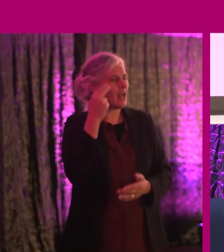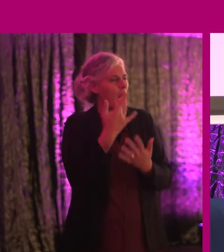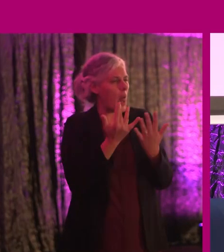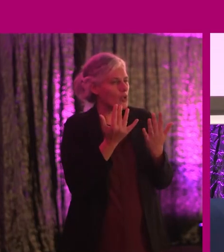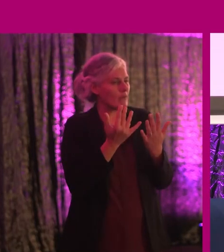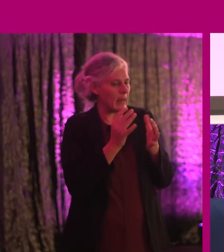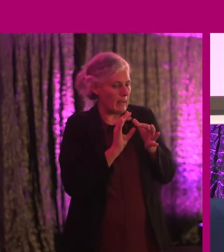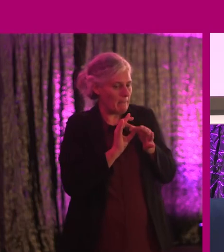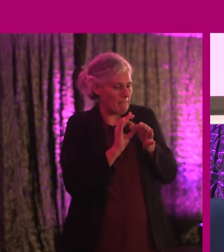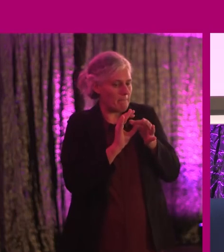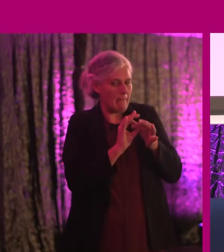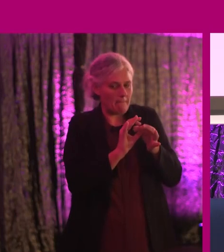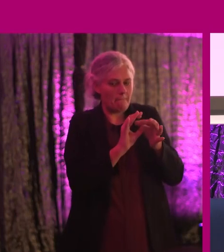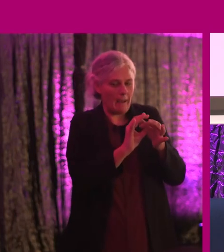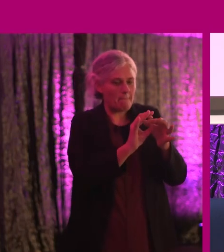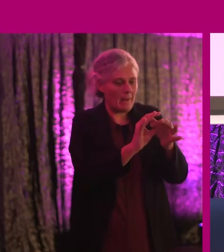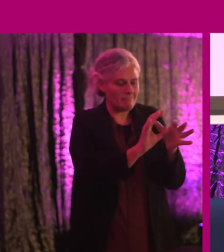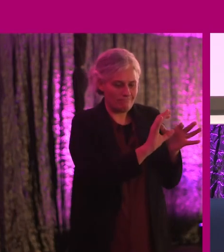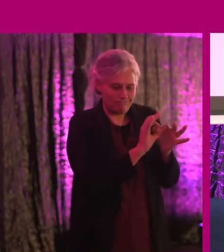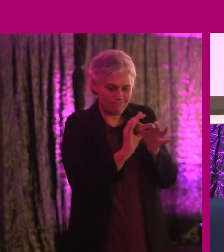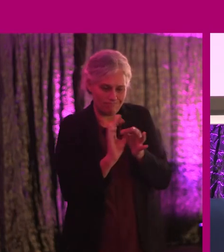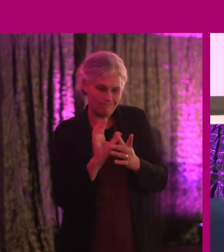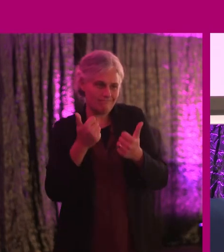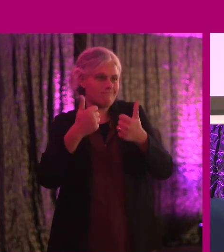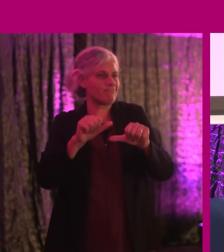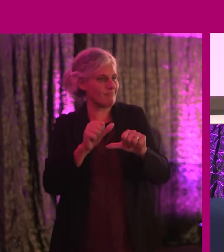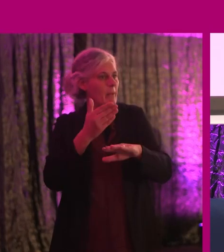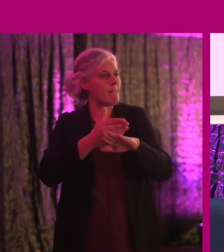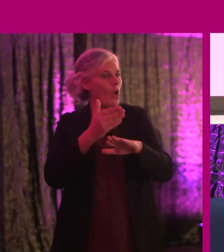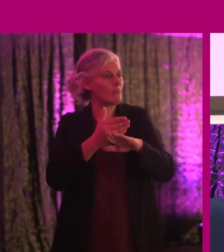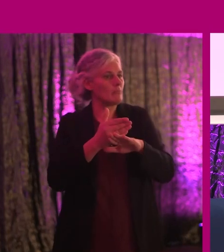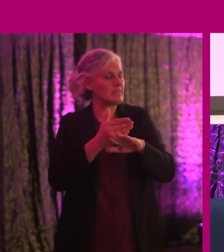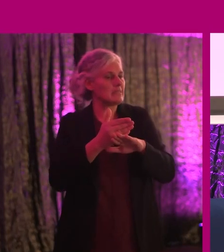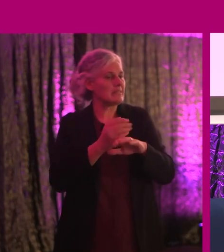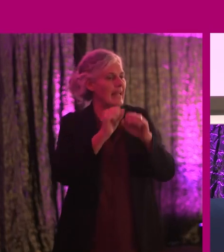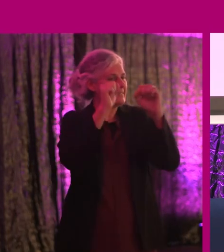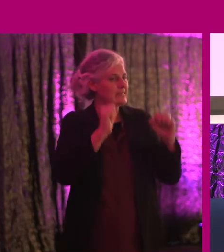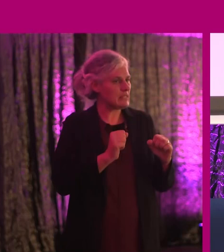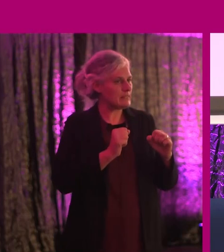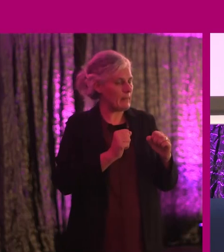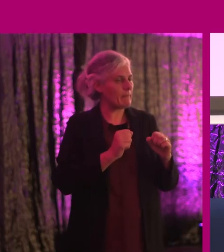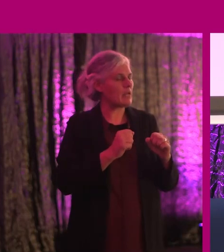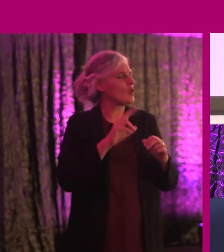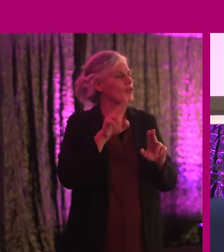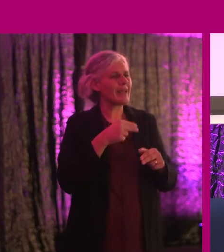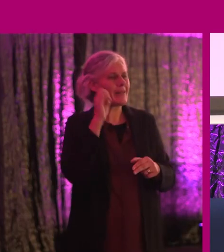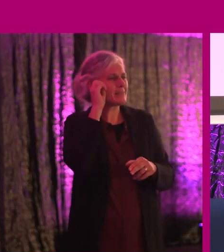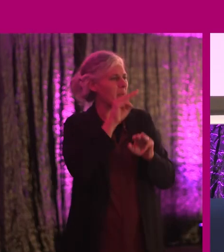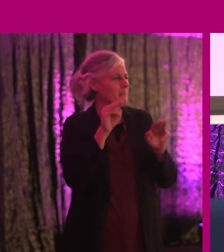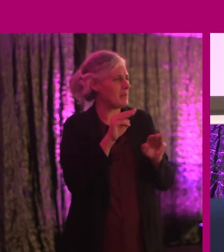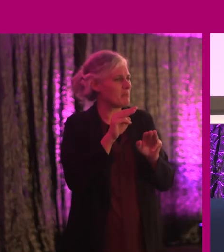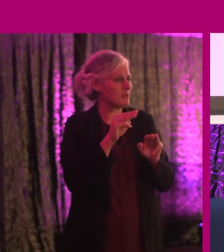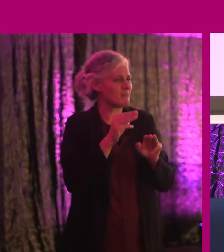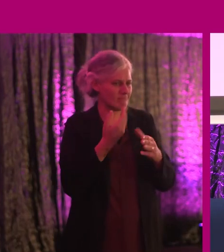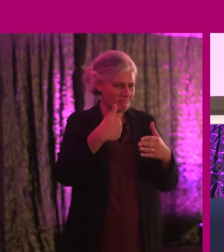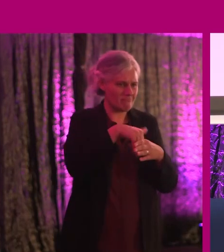that lead up to employment. So what is the system along the way? And what I would say is you cannot expect people to get into